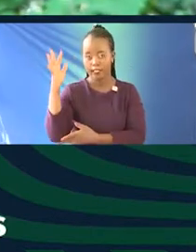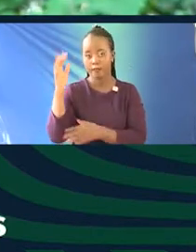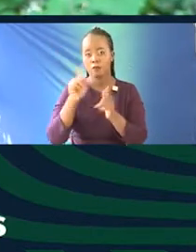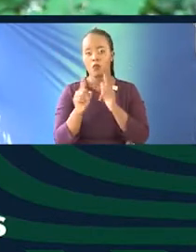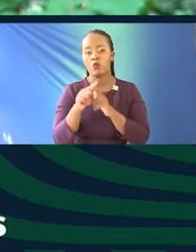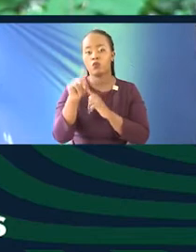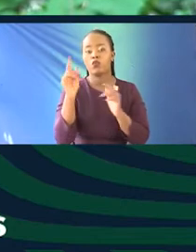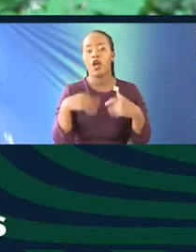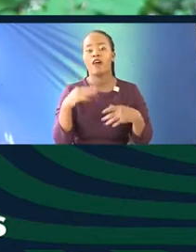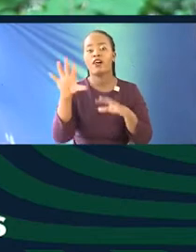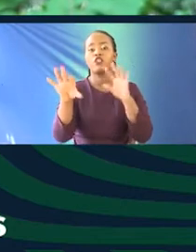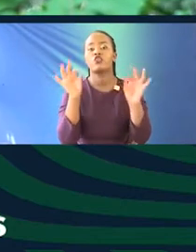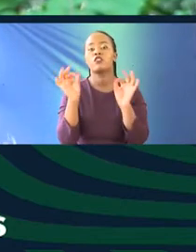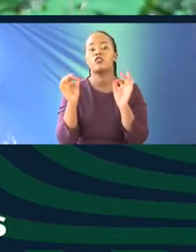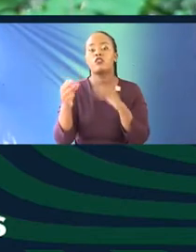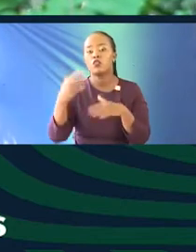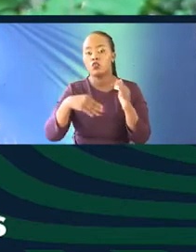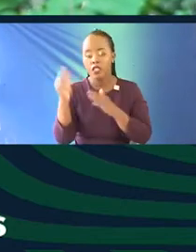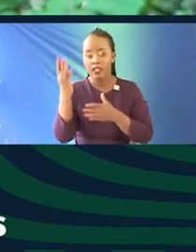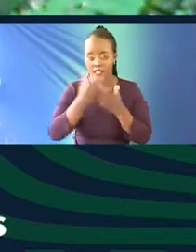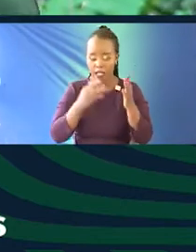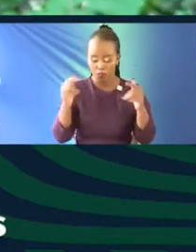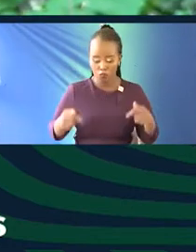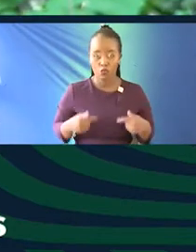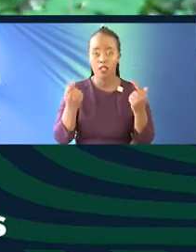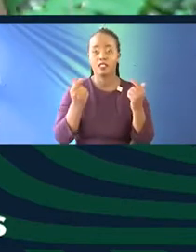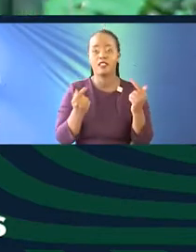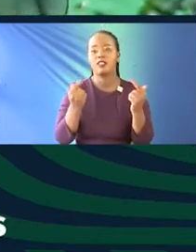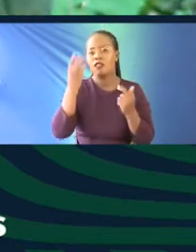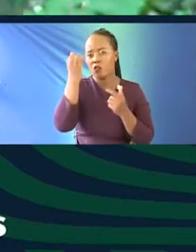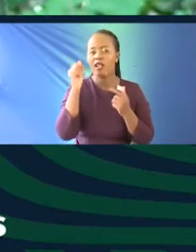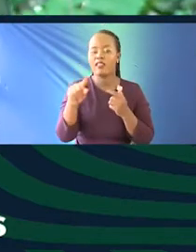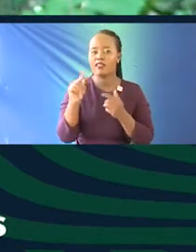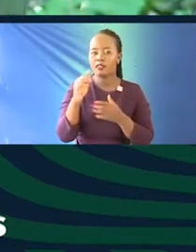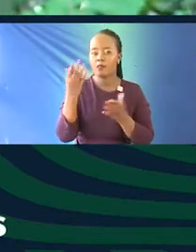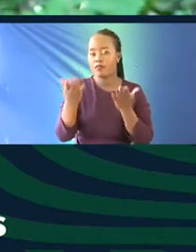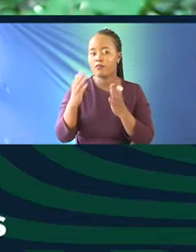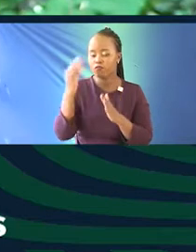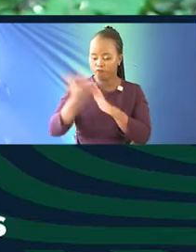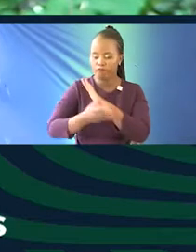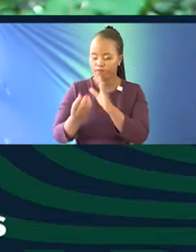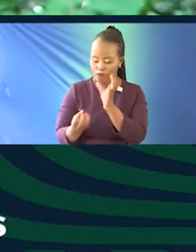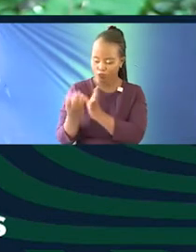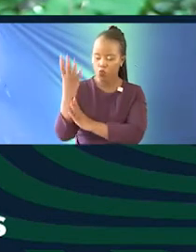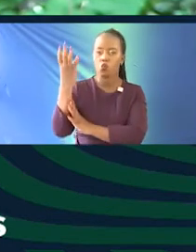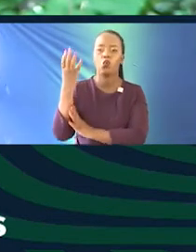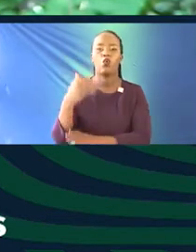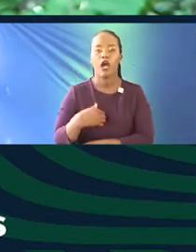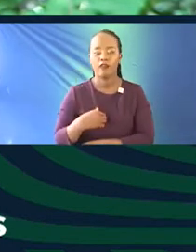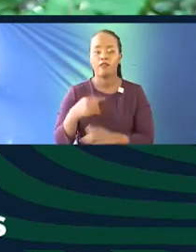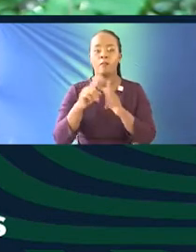you have the choice of either selling some of that to us, like the top branches, because it will regrow as long as you do sustainable harvesting.